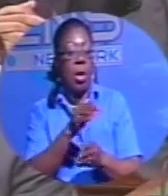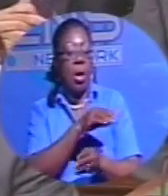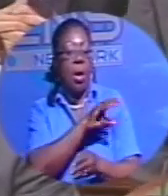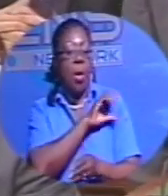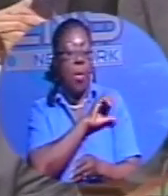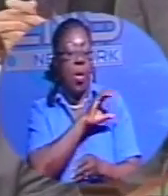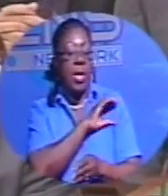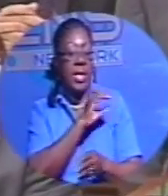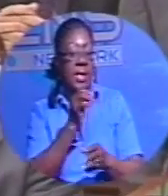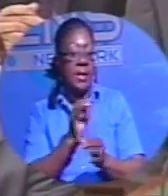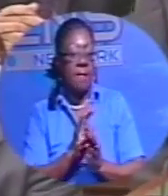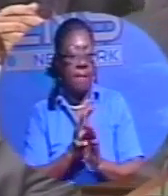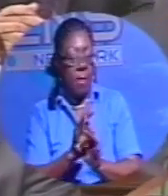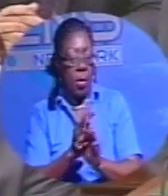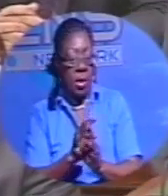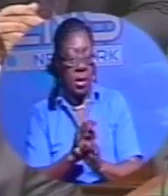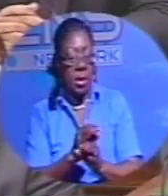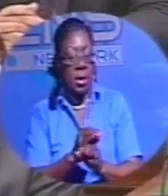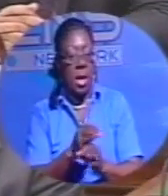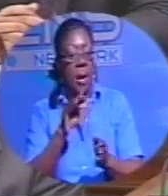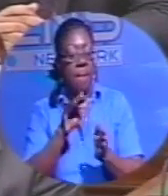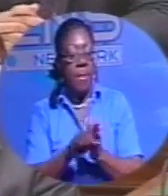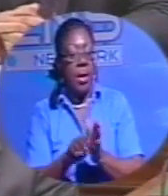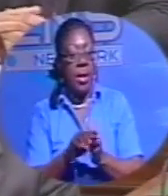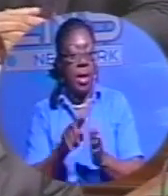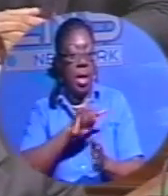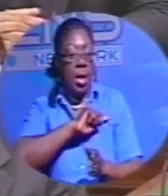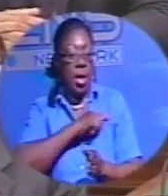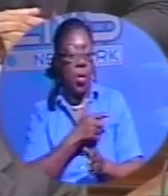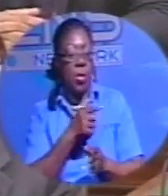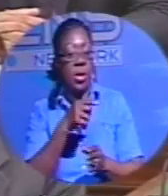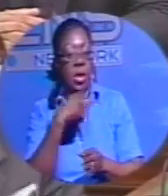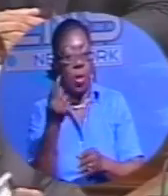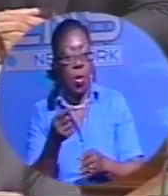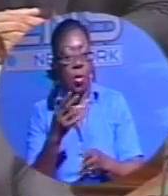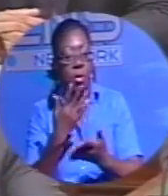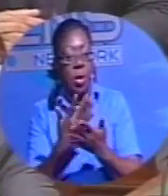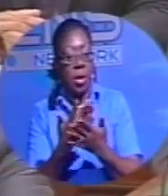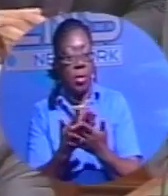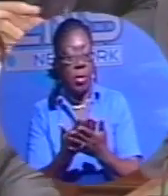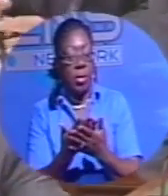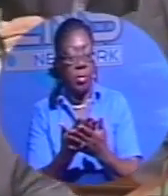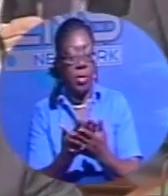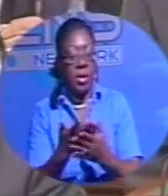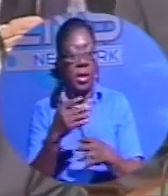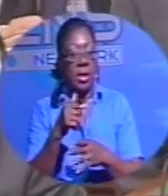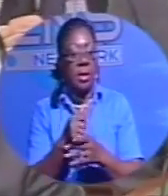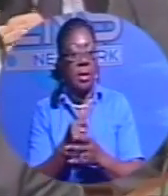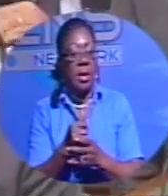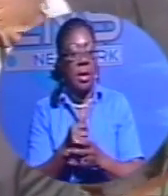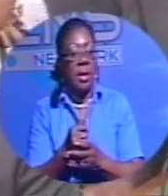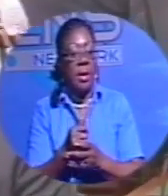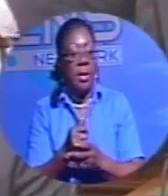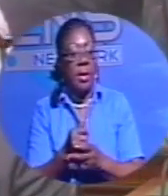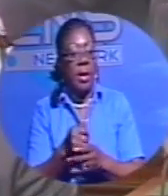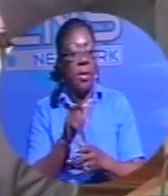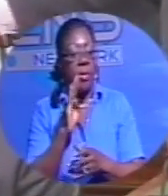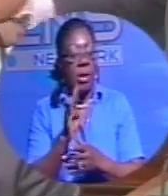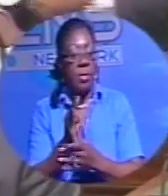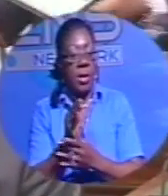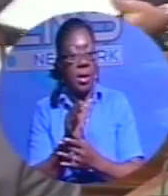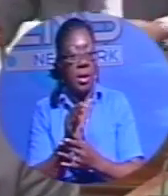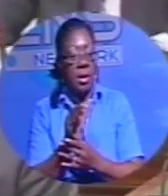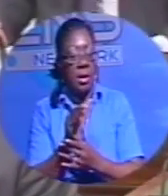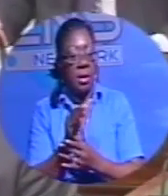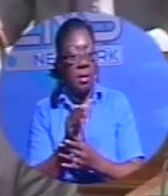of murder accused and other serious offenders who are currently incarcerated, based upon successful arguments before the courts by attorneys